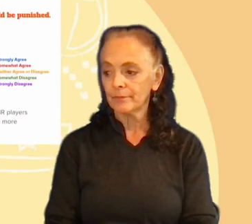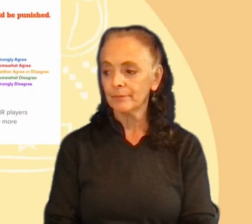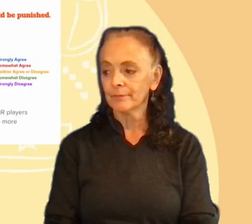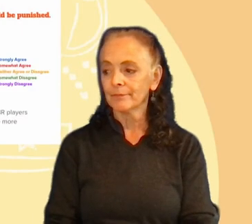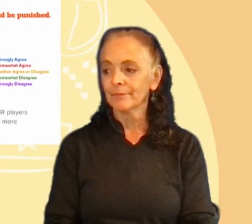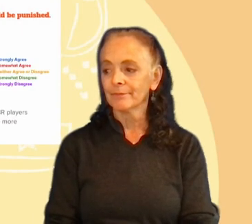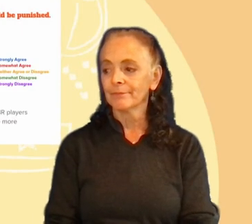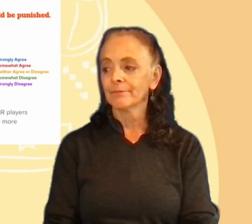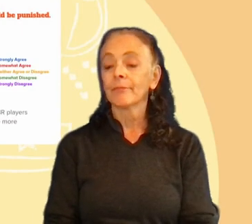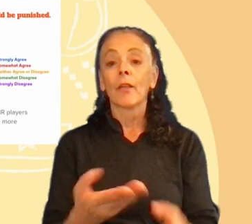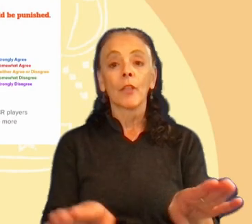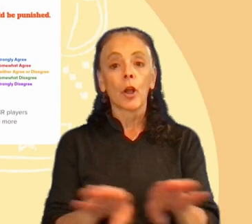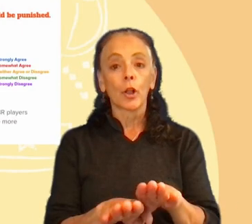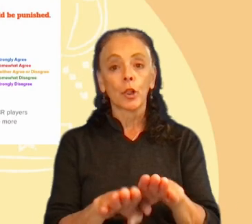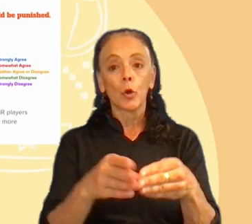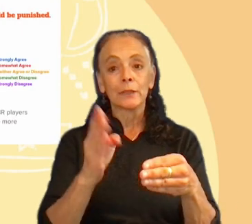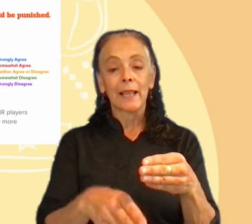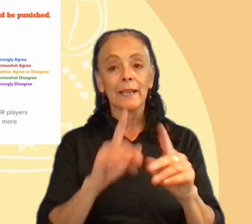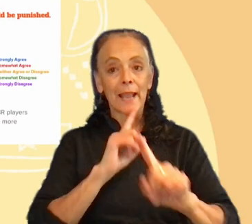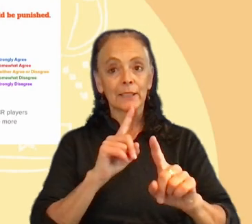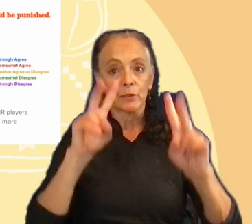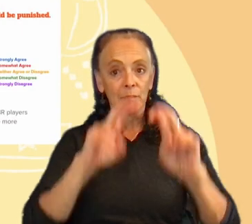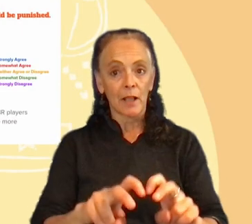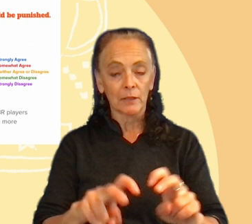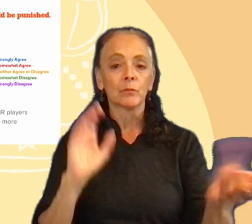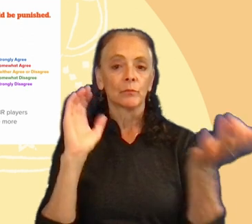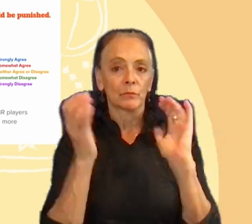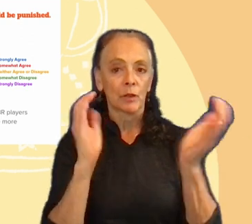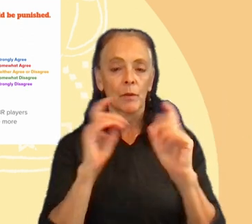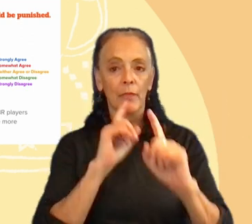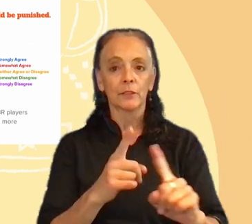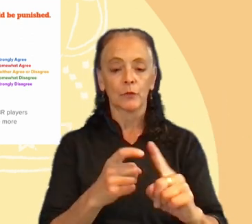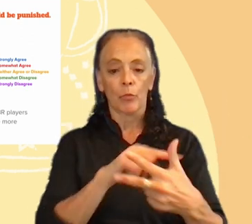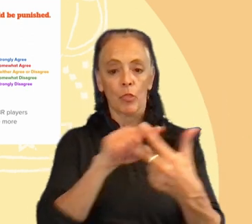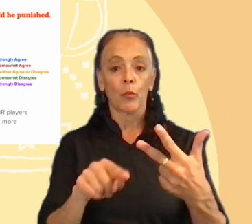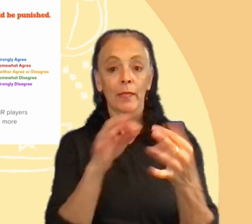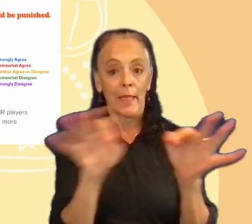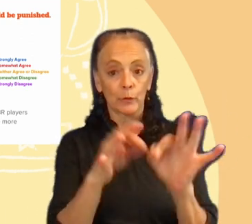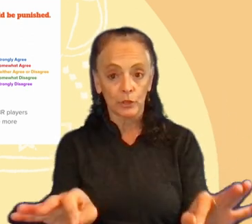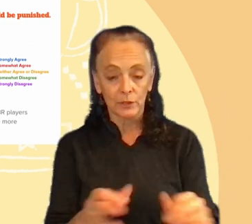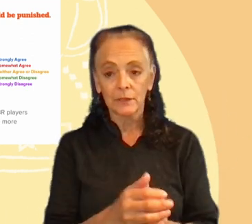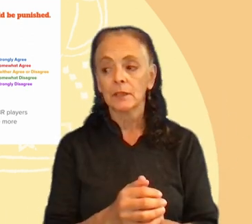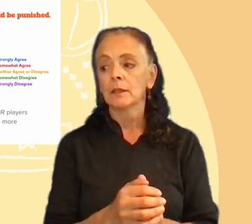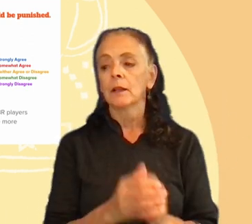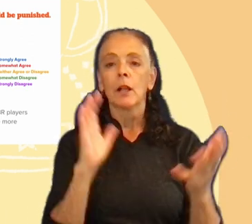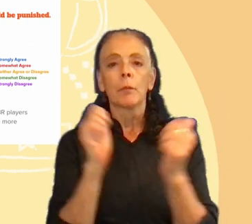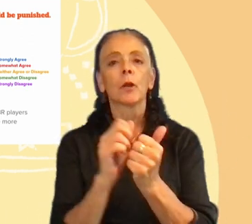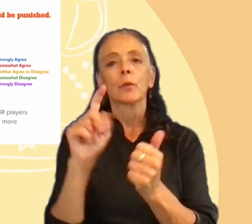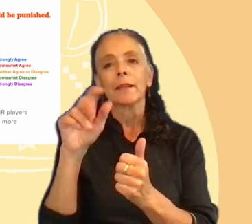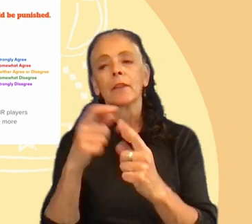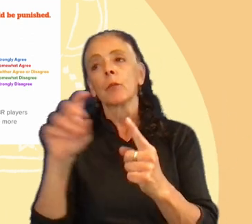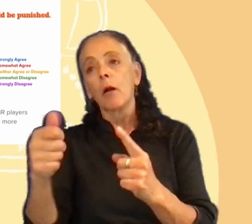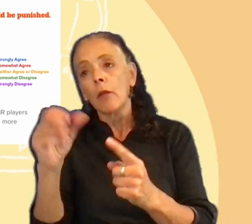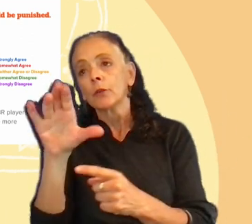The close-ended answers analysis, we compared the answers from all three languages. We compared with data from other sources